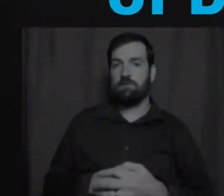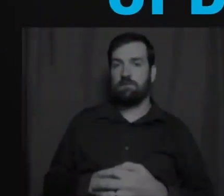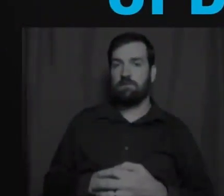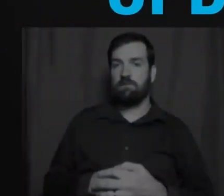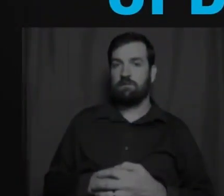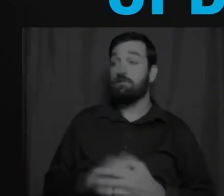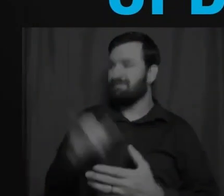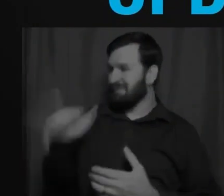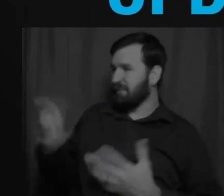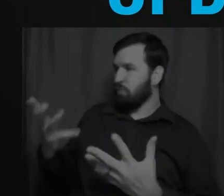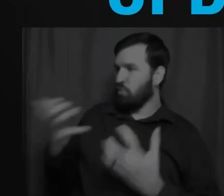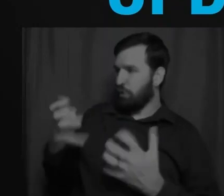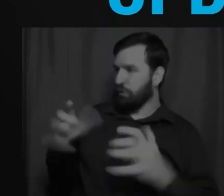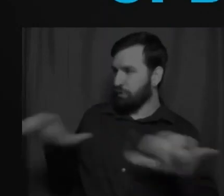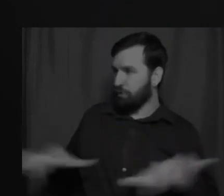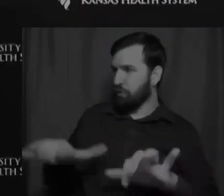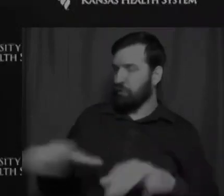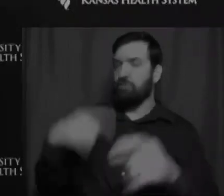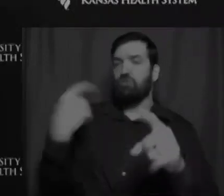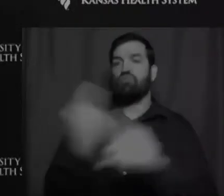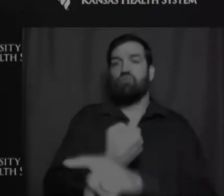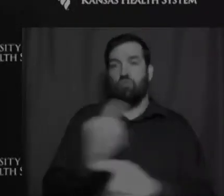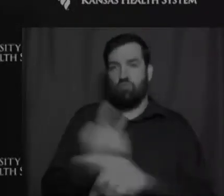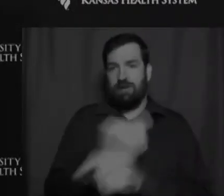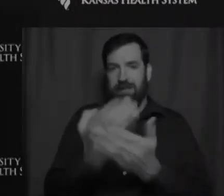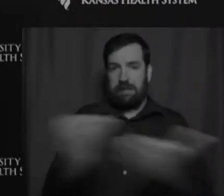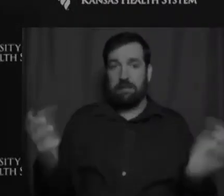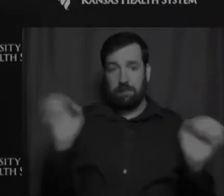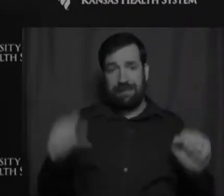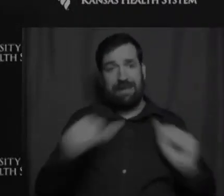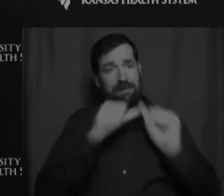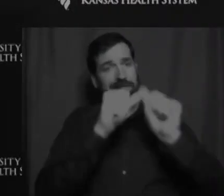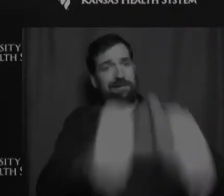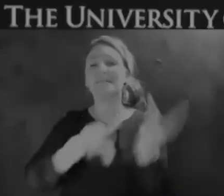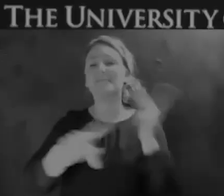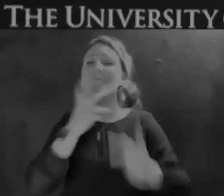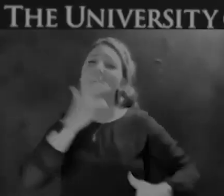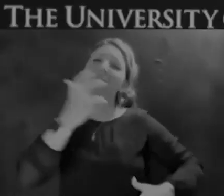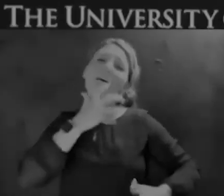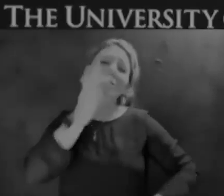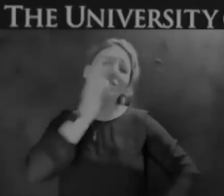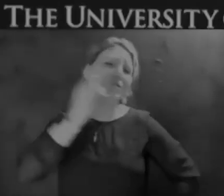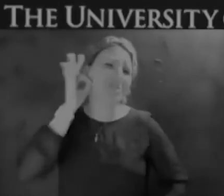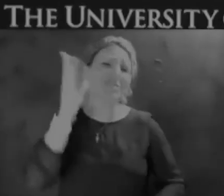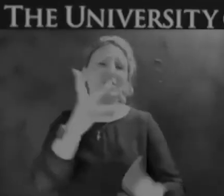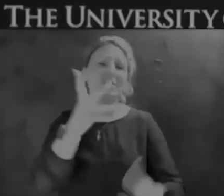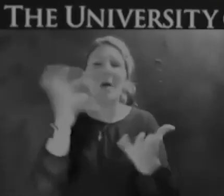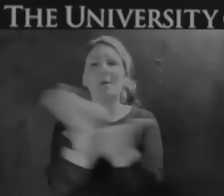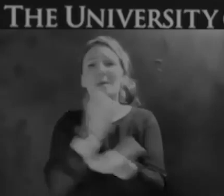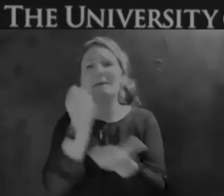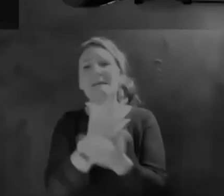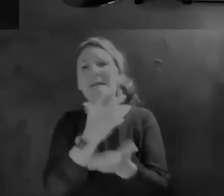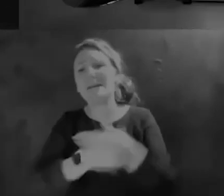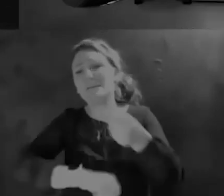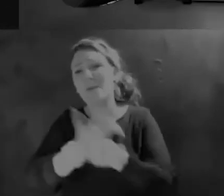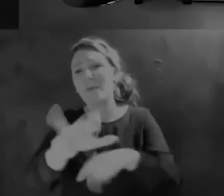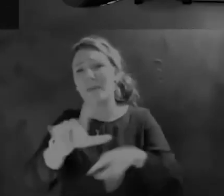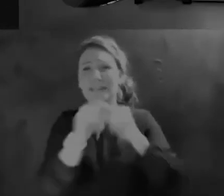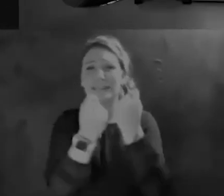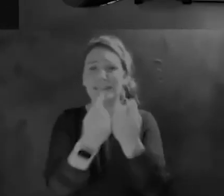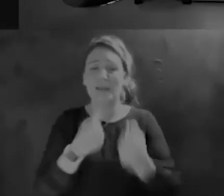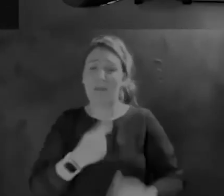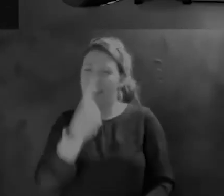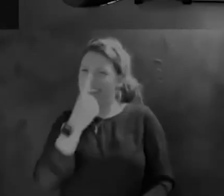Subscribe to our morning medical update and open mics with Dr. Steidt's podcast. Now, everywhere podcasts are